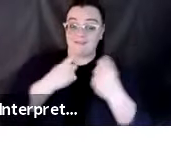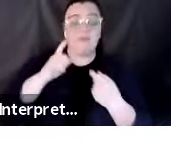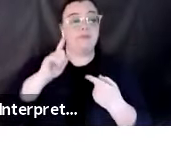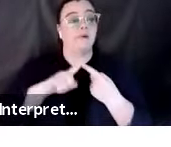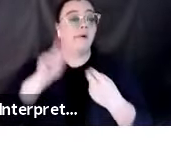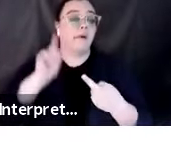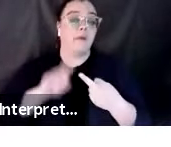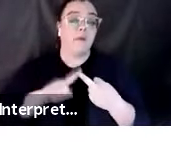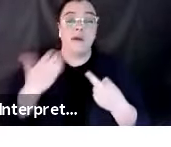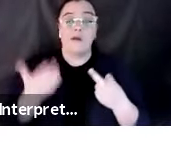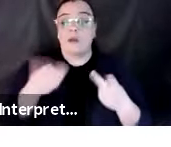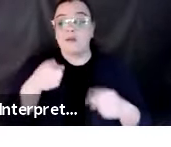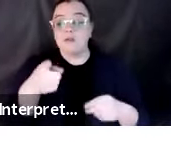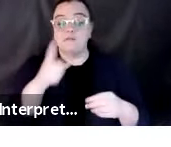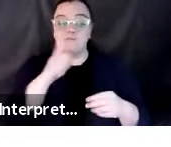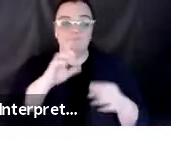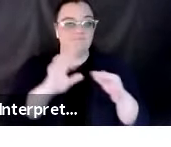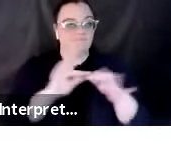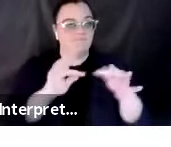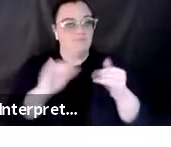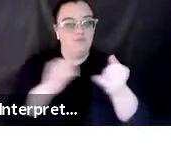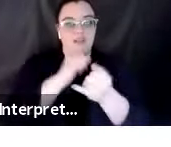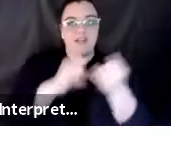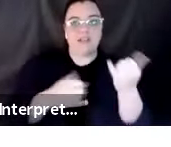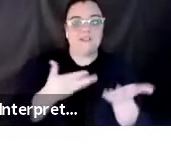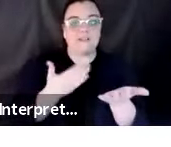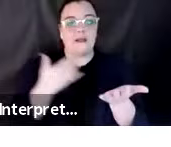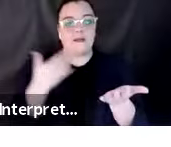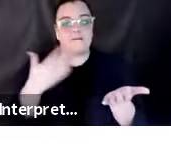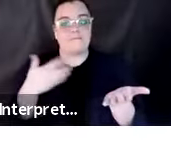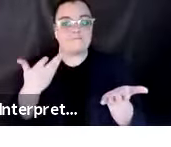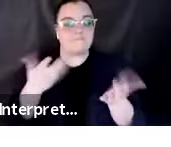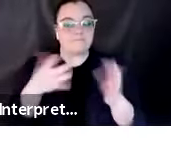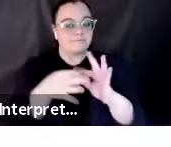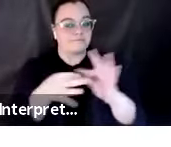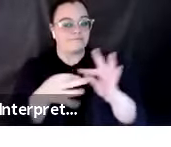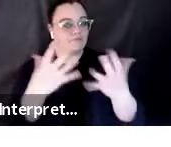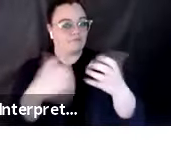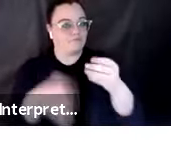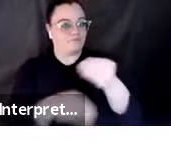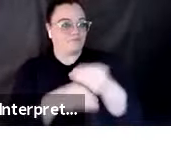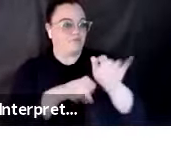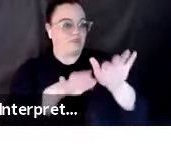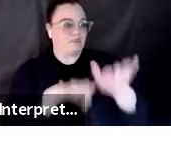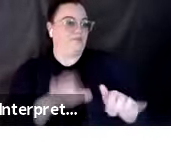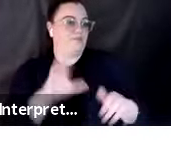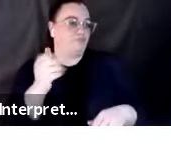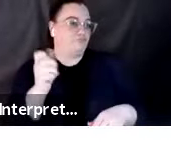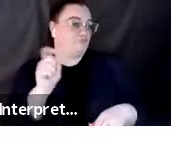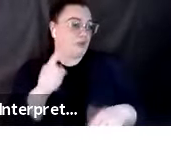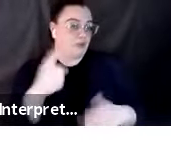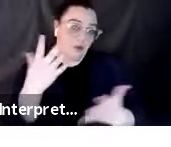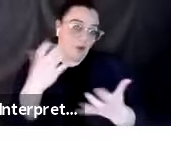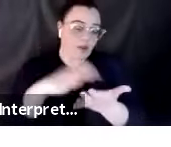final kind of comments you'd like to share something you've learned today.